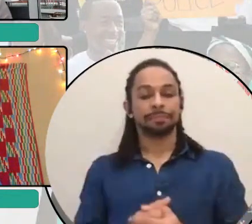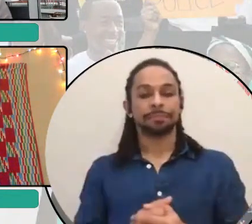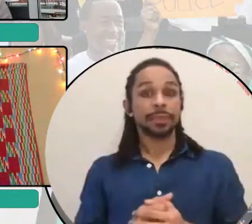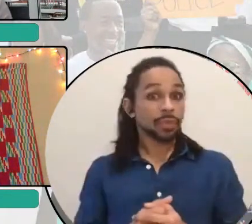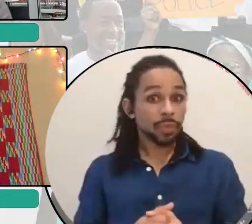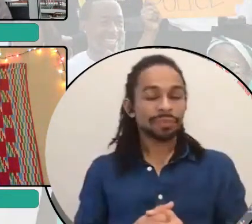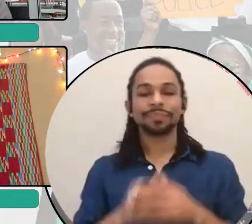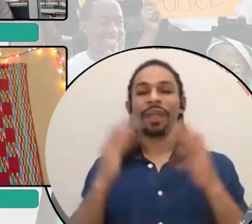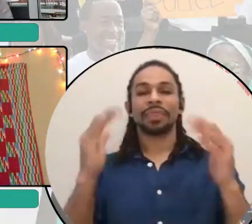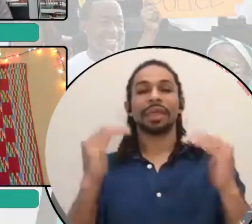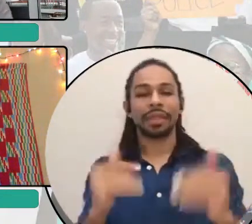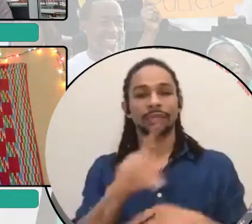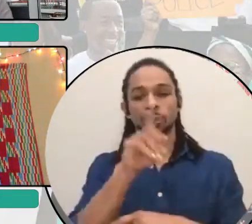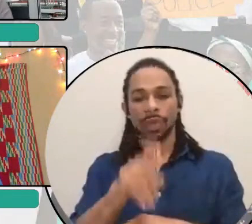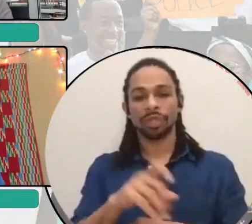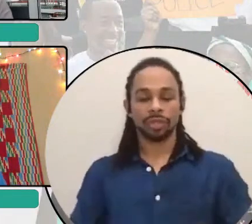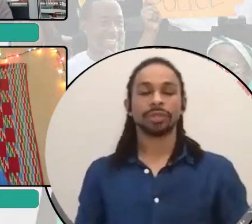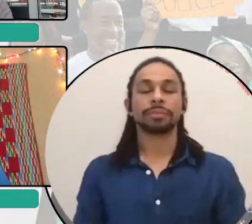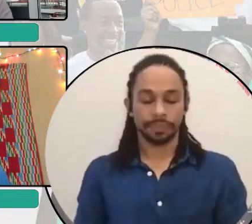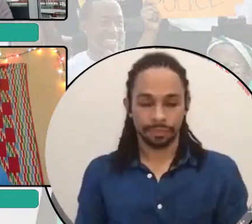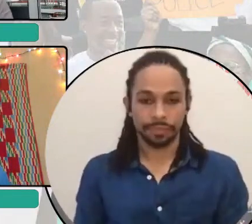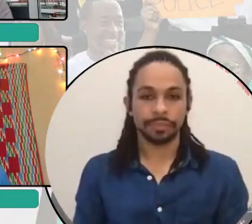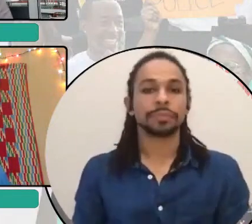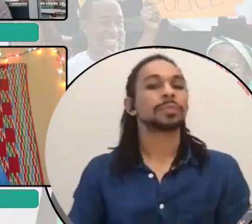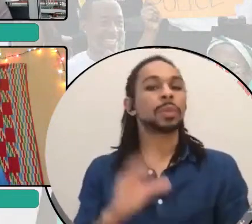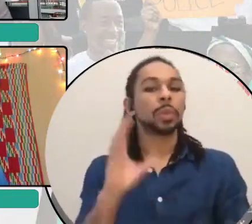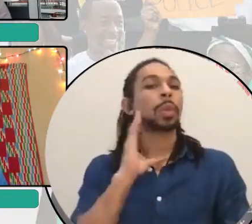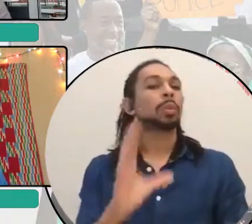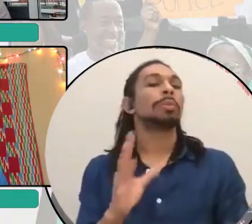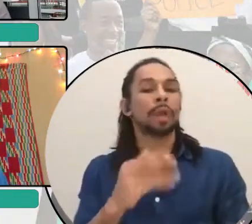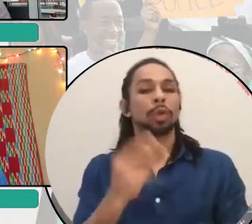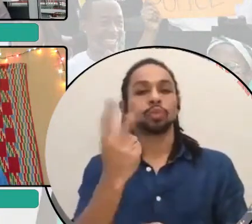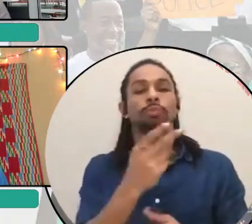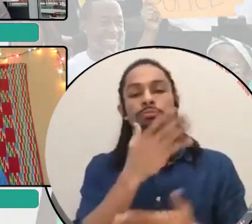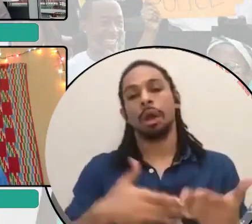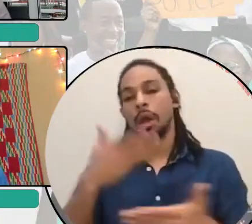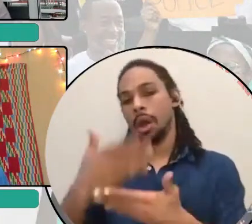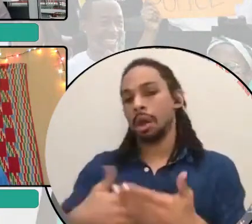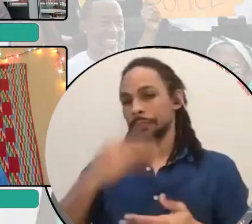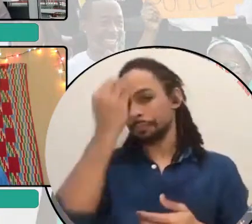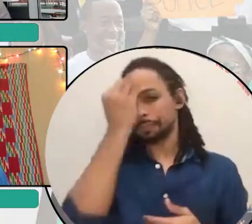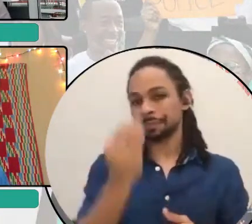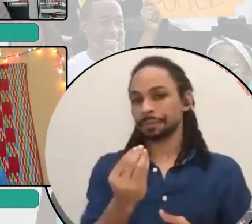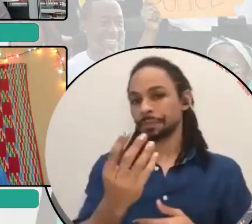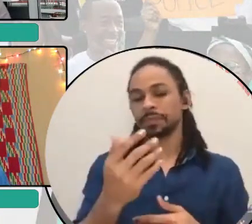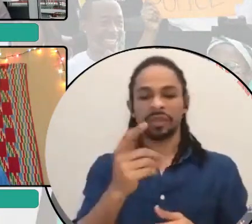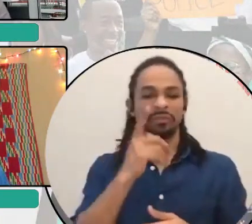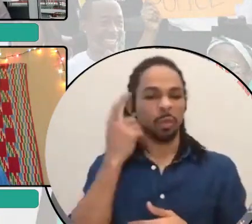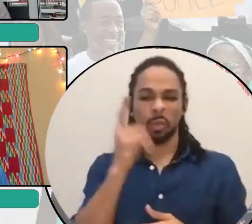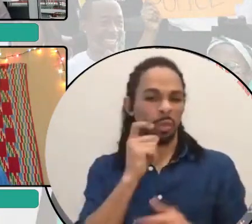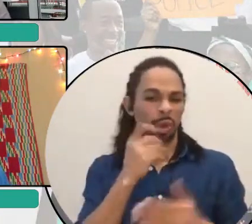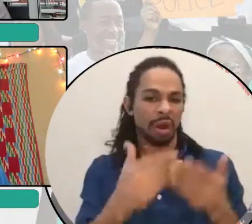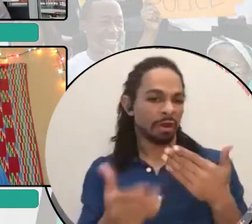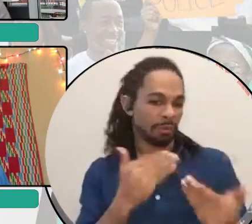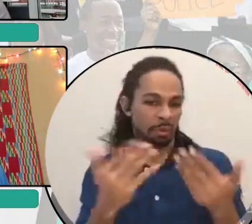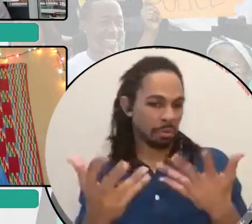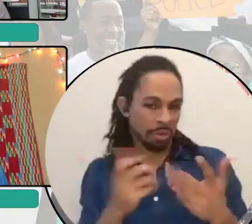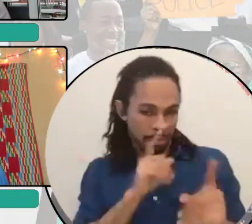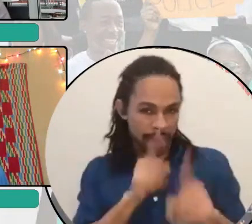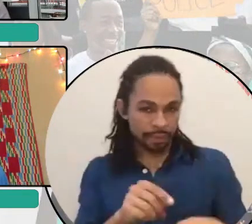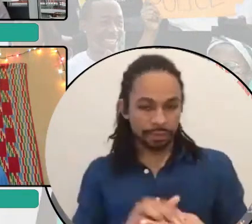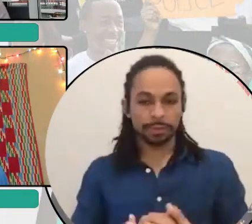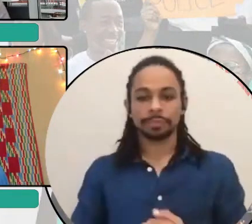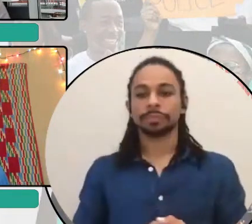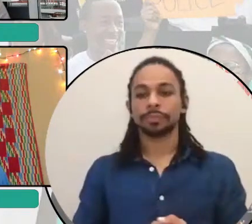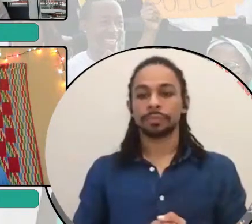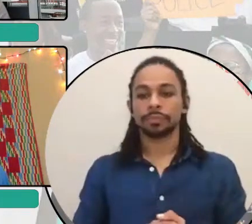question, and, um, it's going to be a two part question, uh, for whoever would like to answer it. Um, what